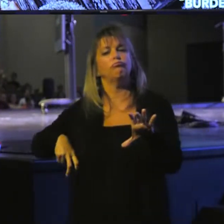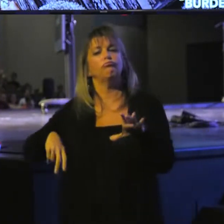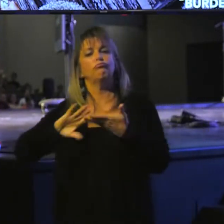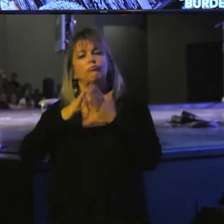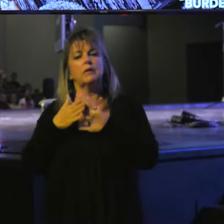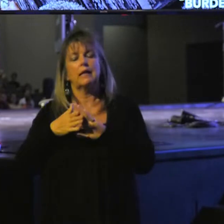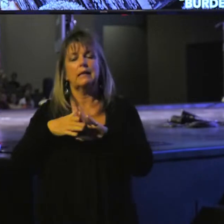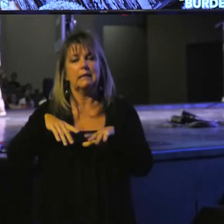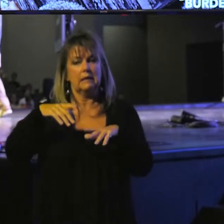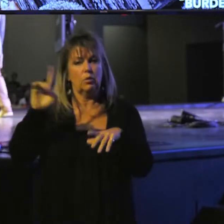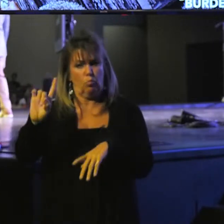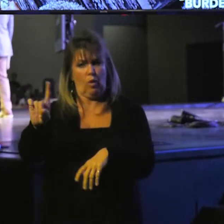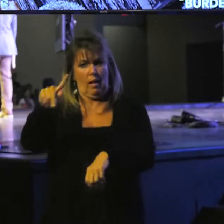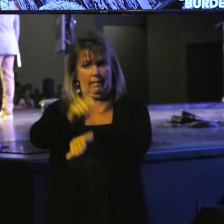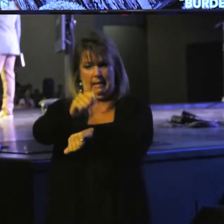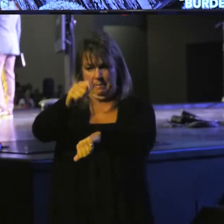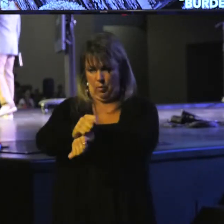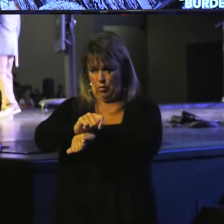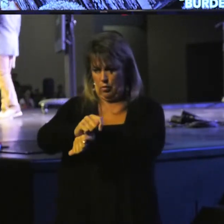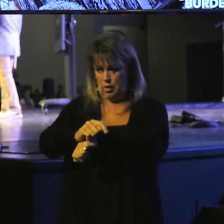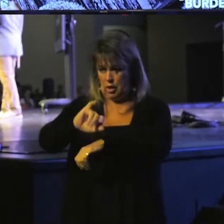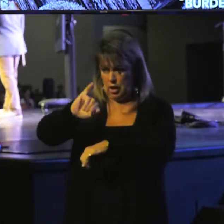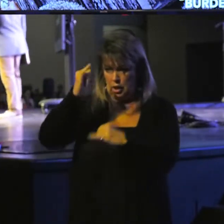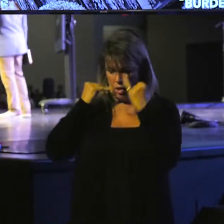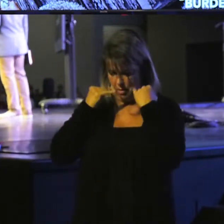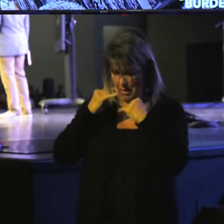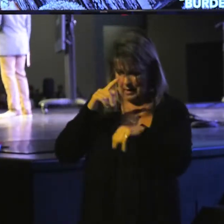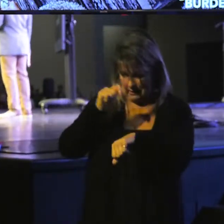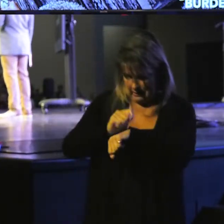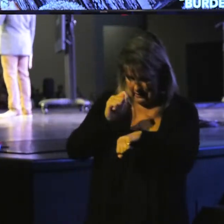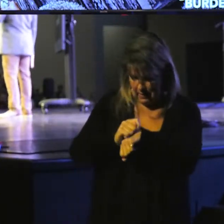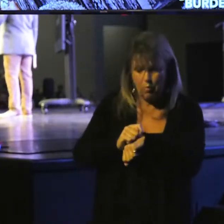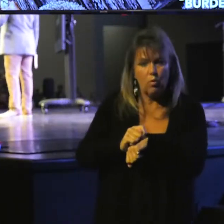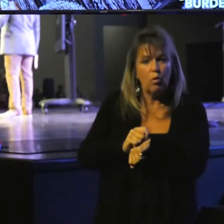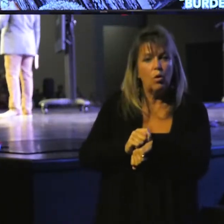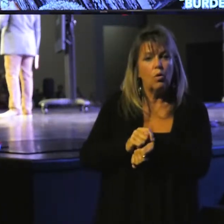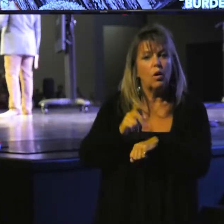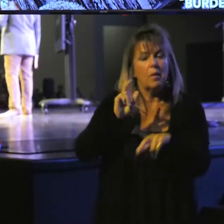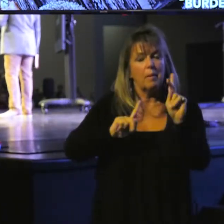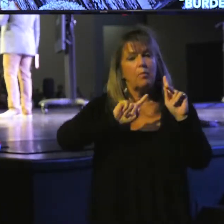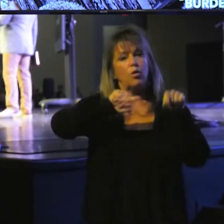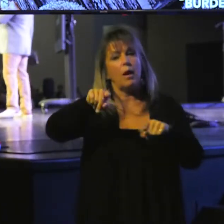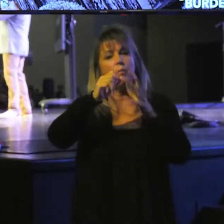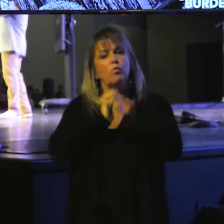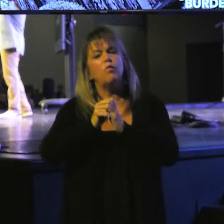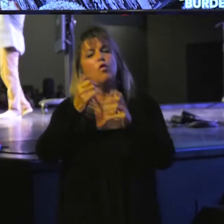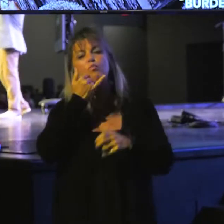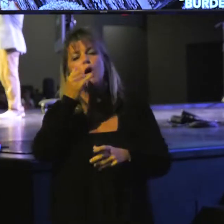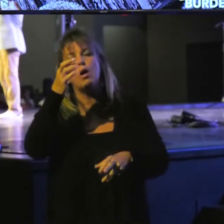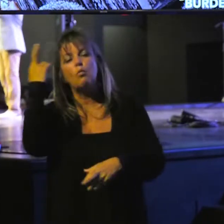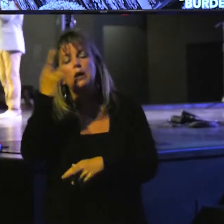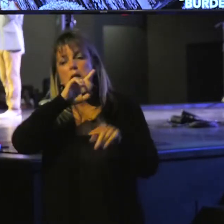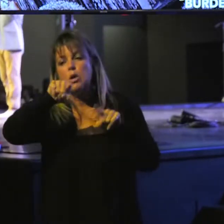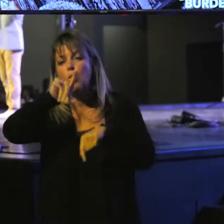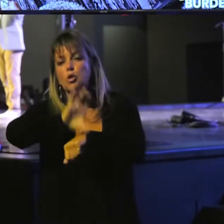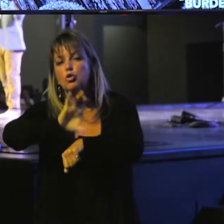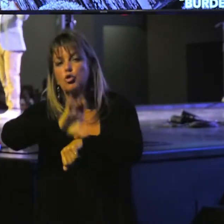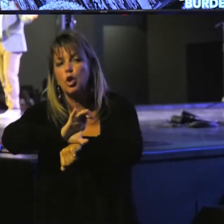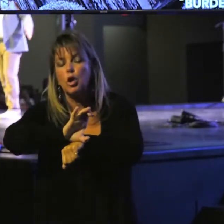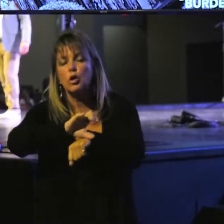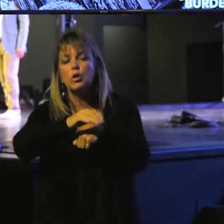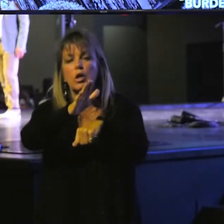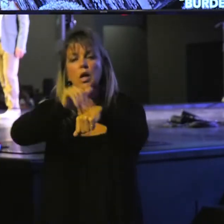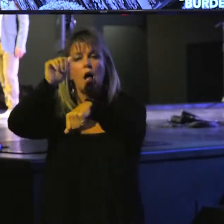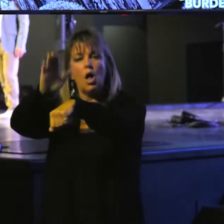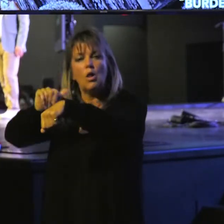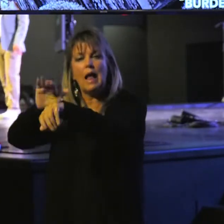He's at the temple. He's right in the gate where people are coming to worship for all the wrong reasons. He's going to the church and calling out